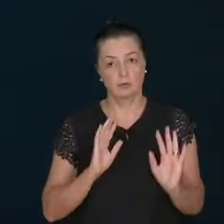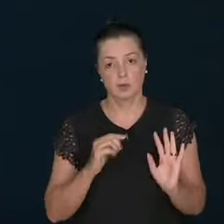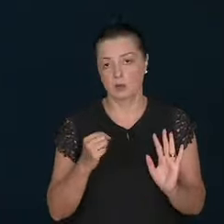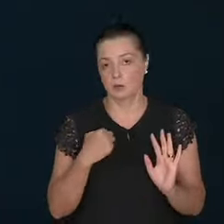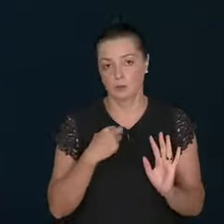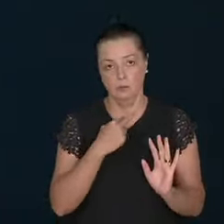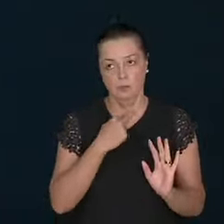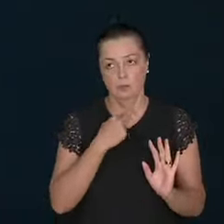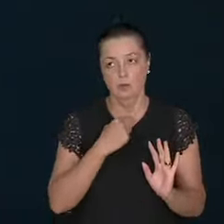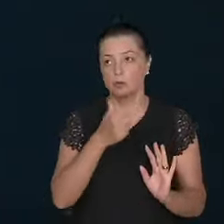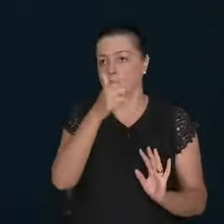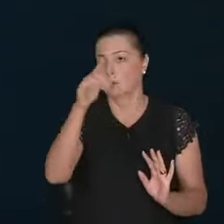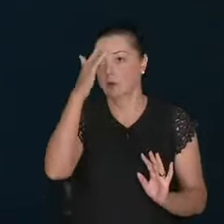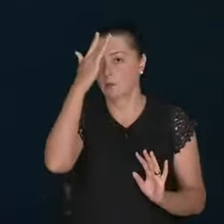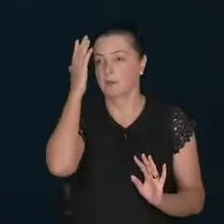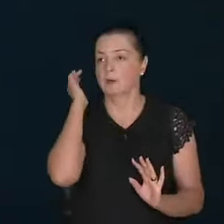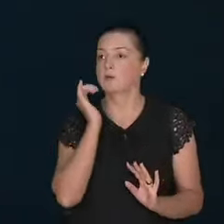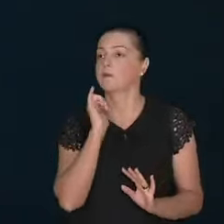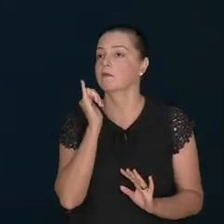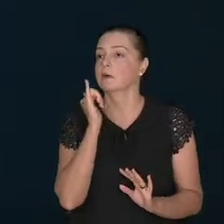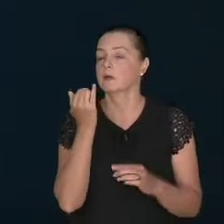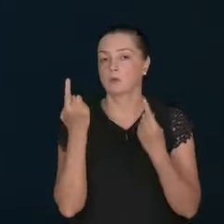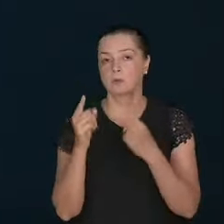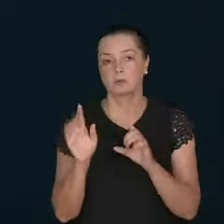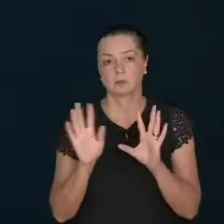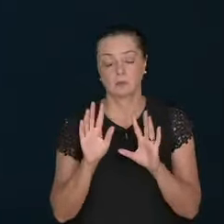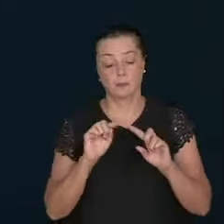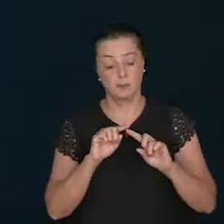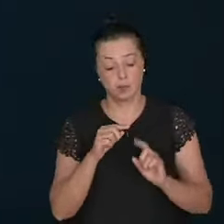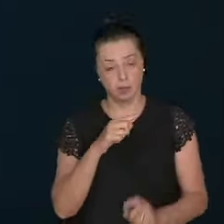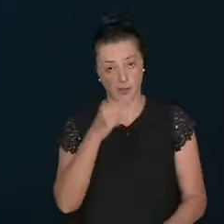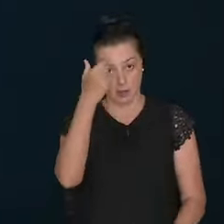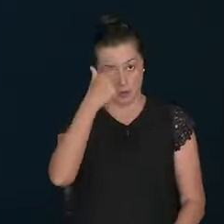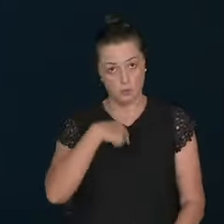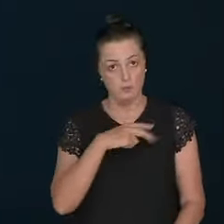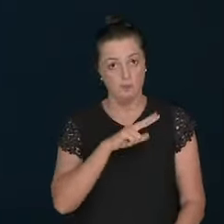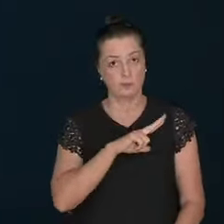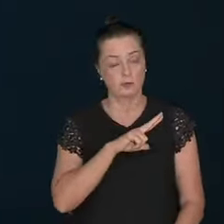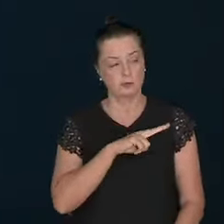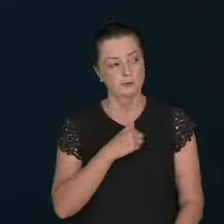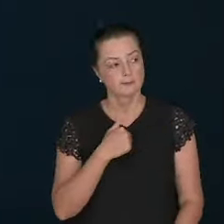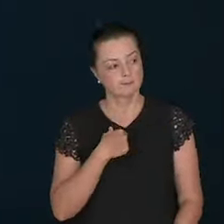I cannot speak for others. In my first love.